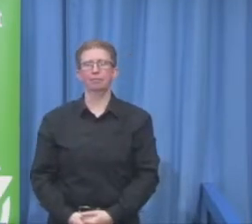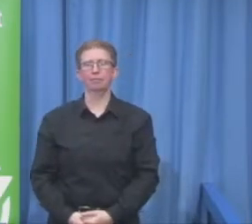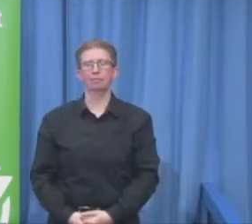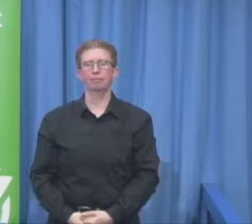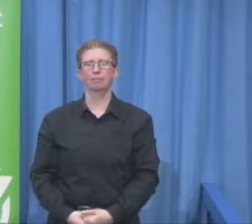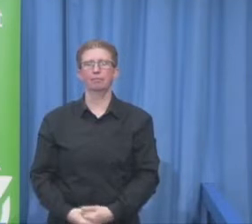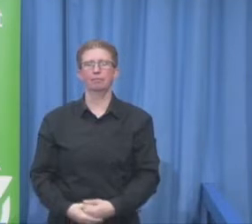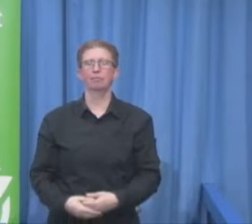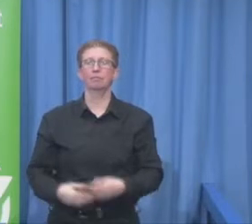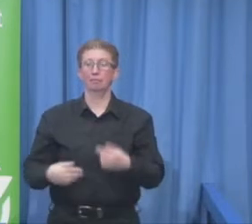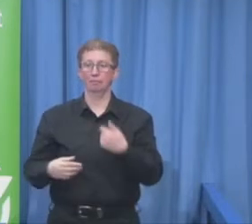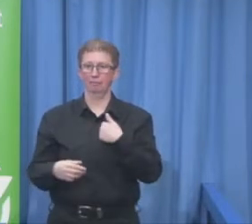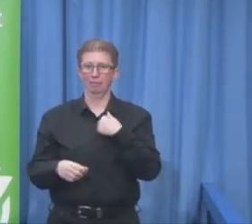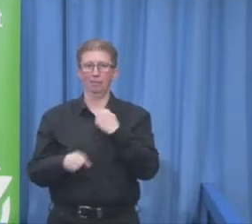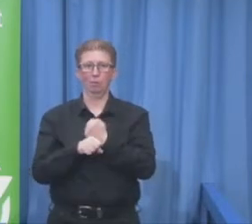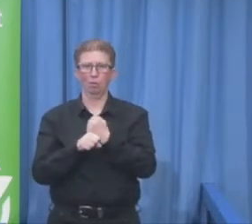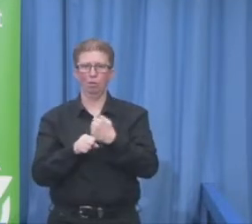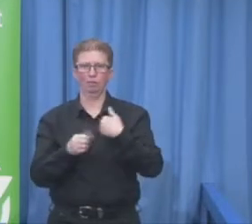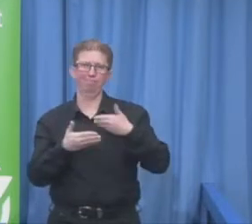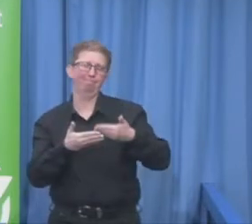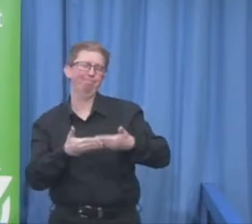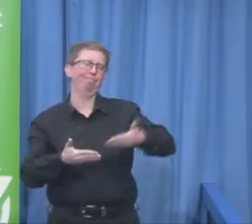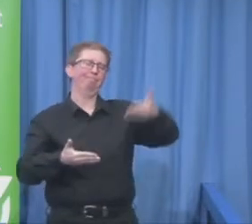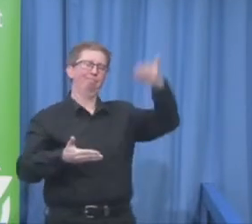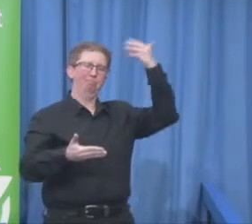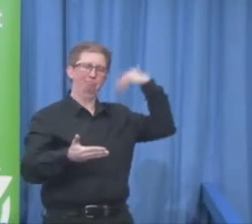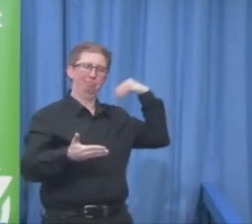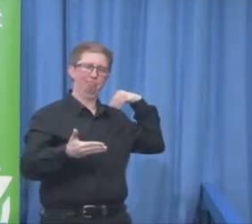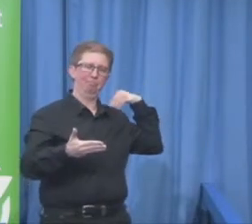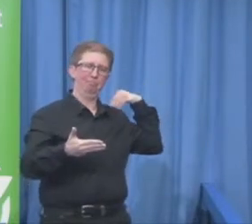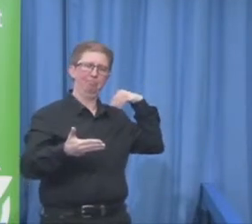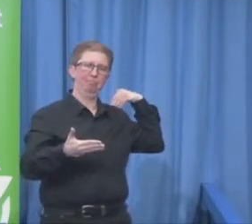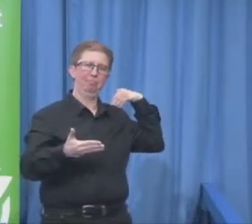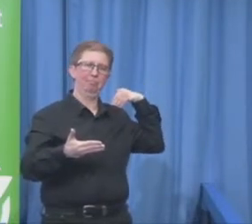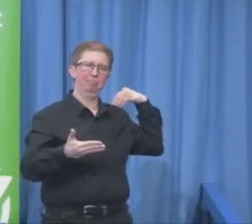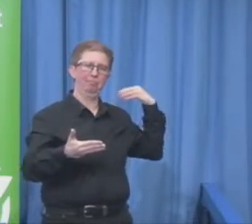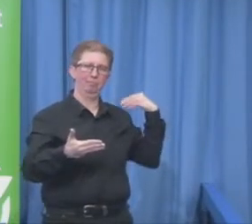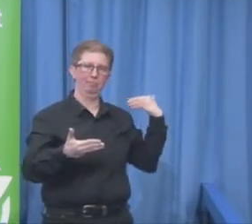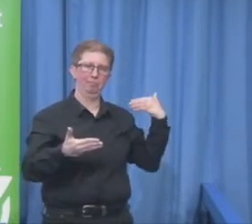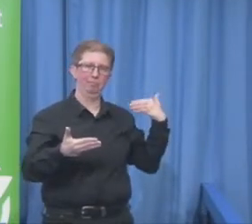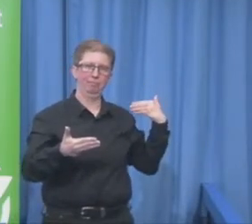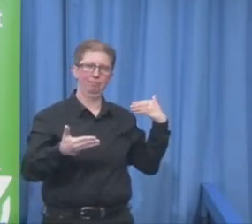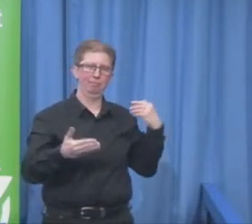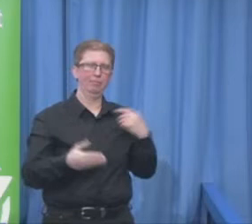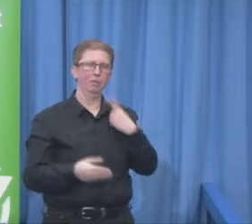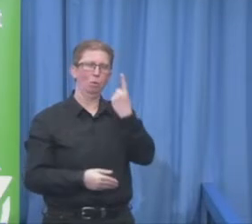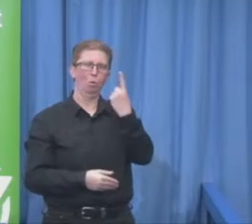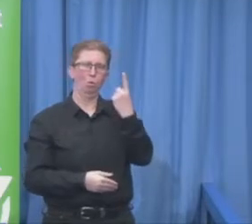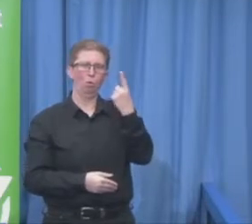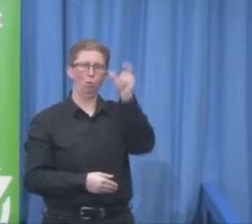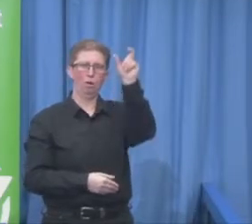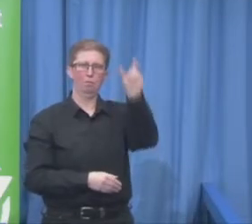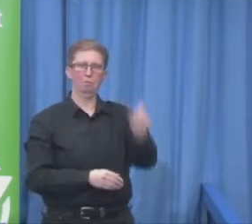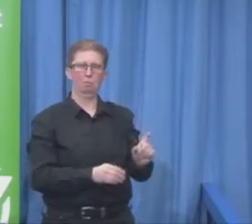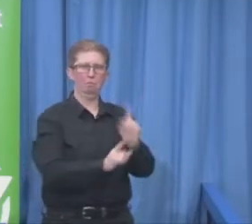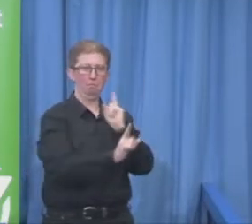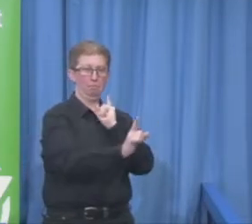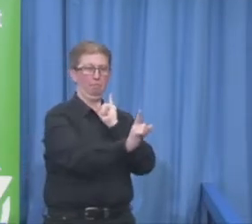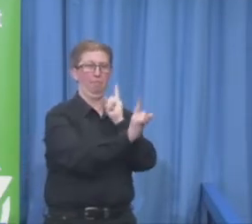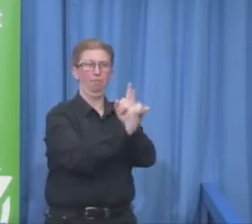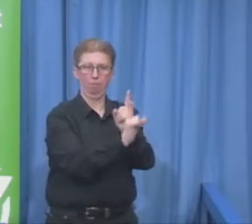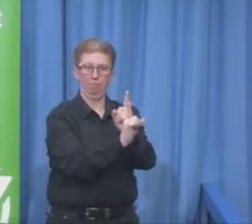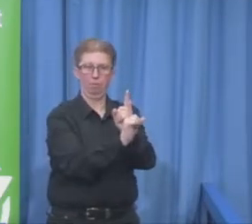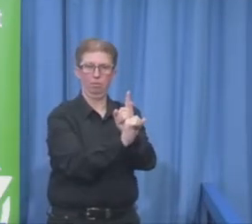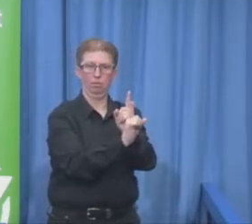World Forum when I met a very famous MacArthur Award-winning photographer, Susan Mizellis, who was part of the